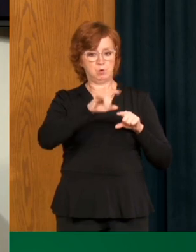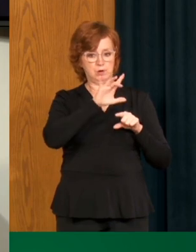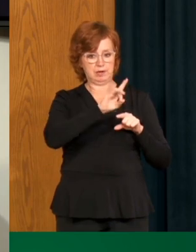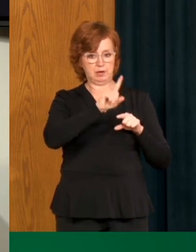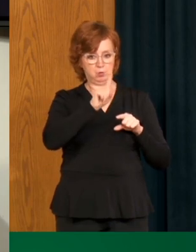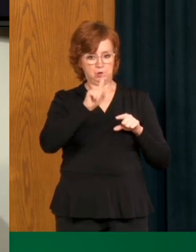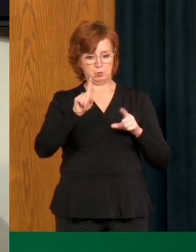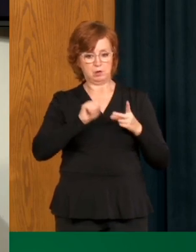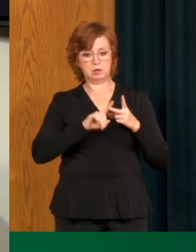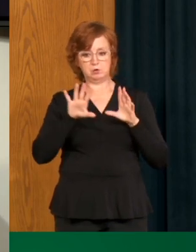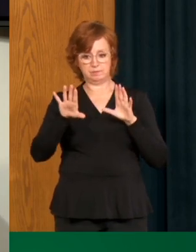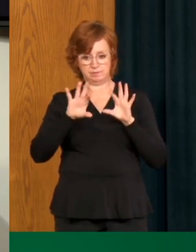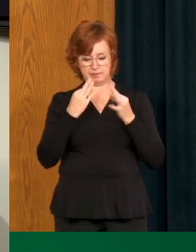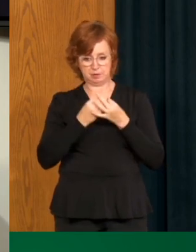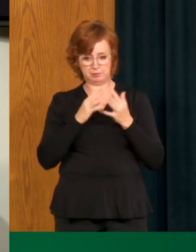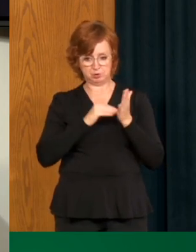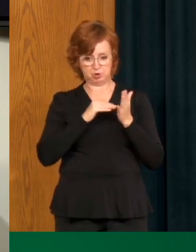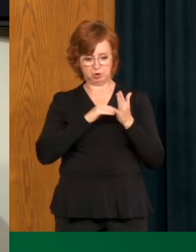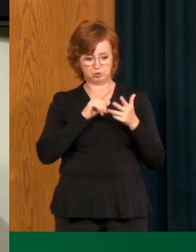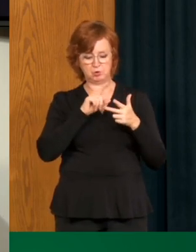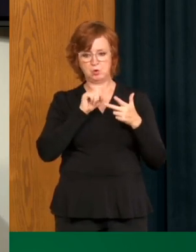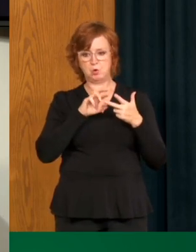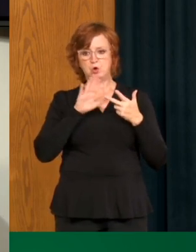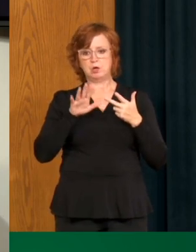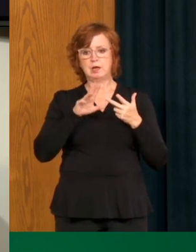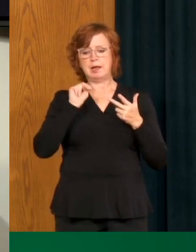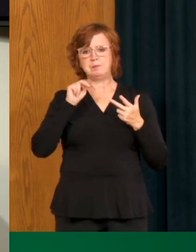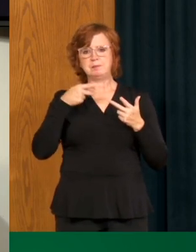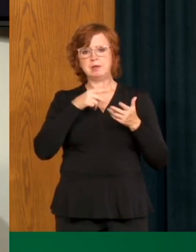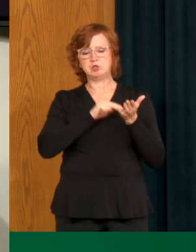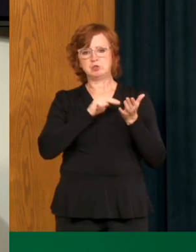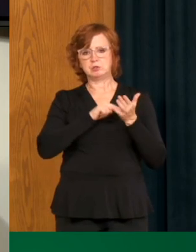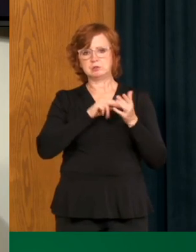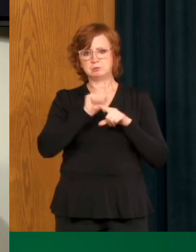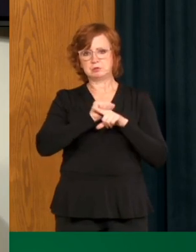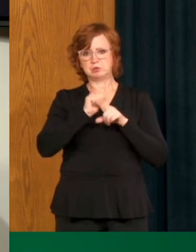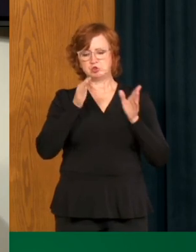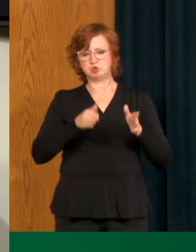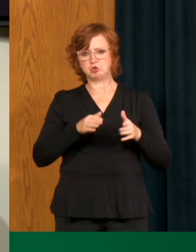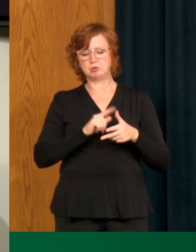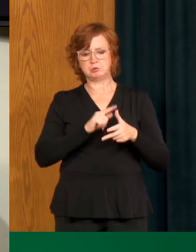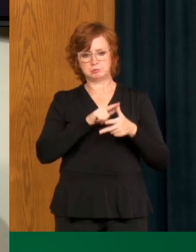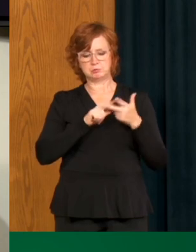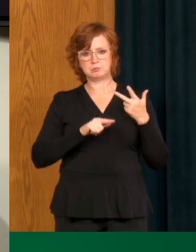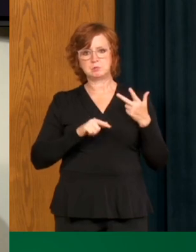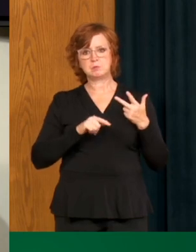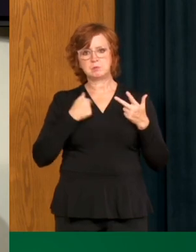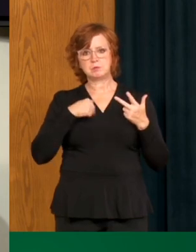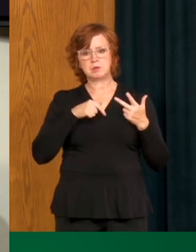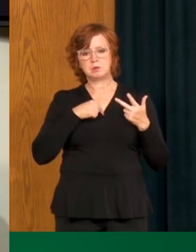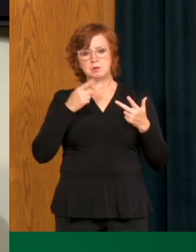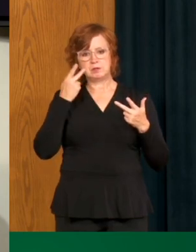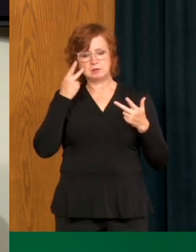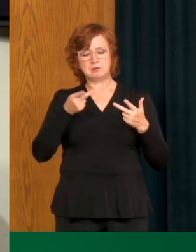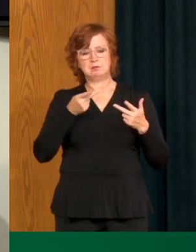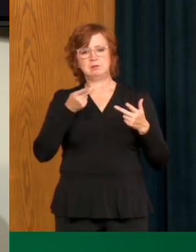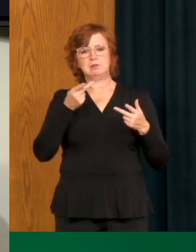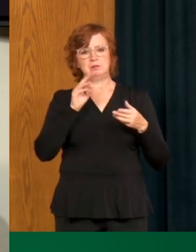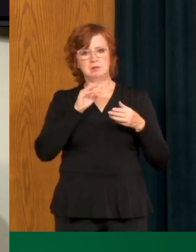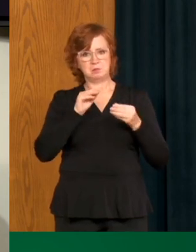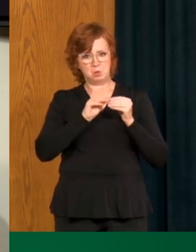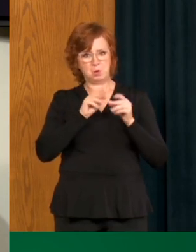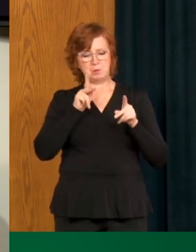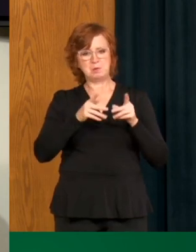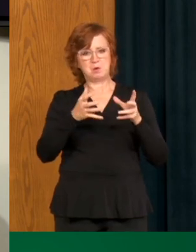practitioner. We certainly recognize that with the increased criteria, we have seen increased demand and that's a good thing and we continue